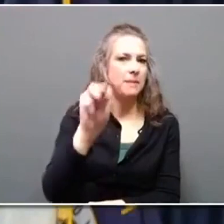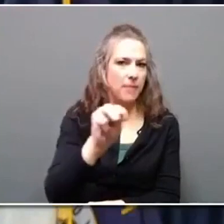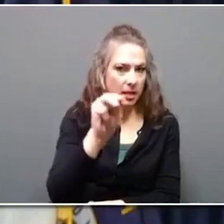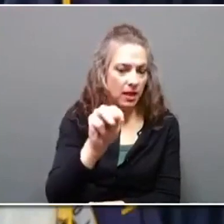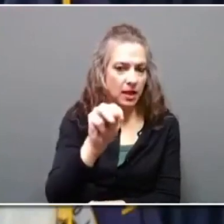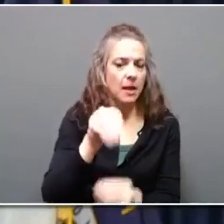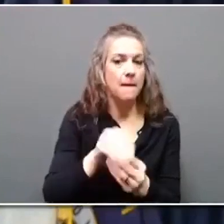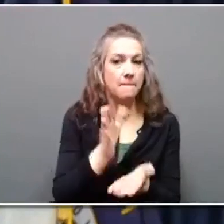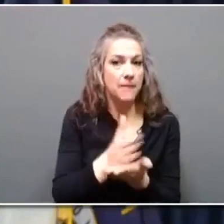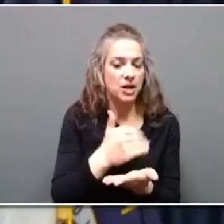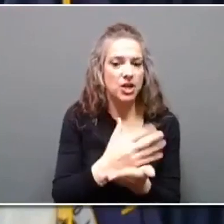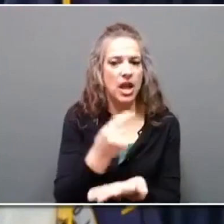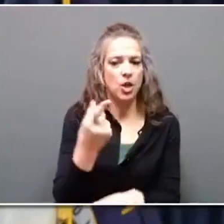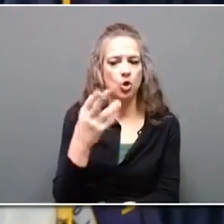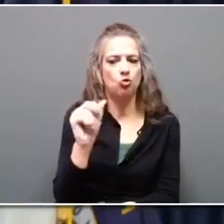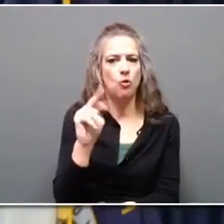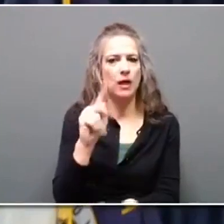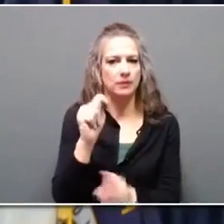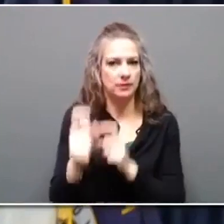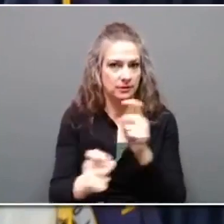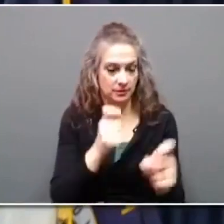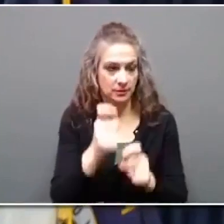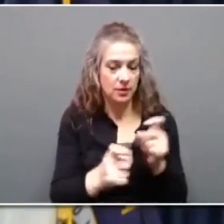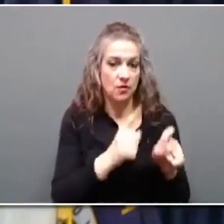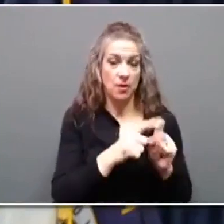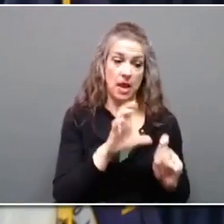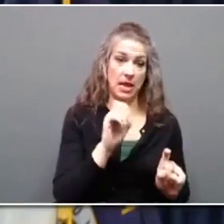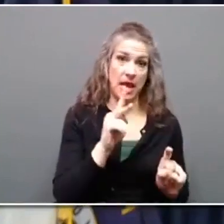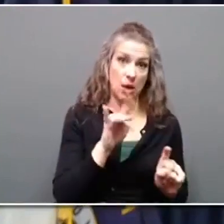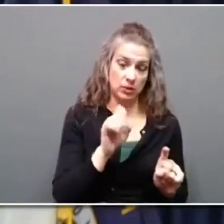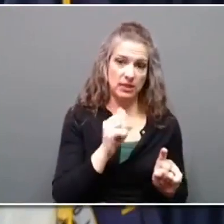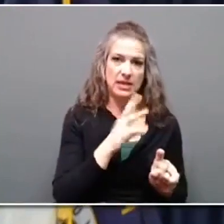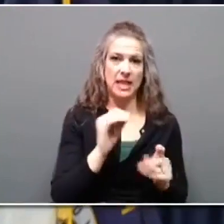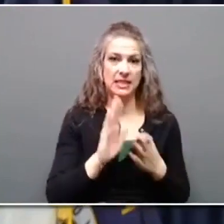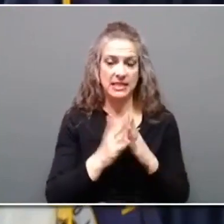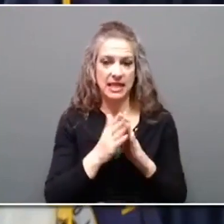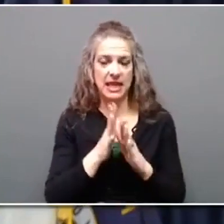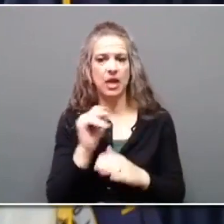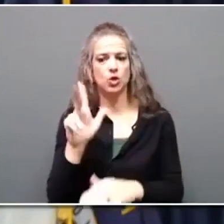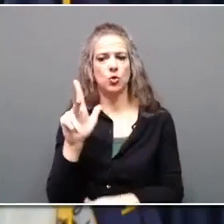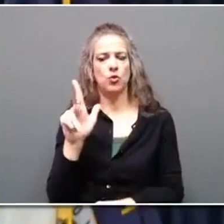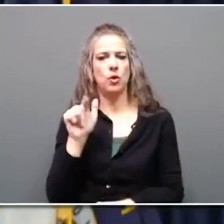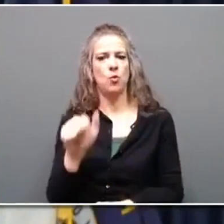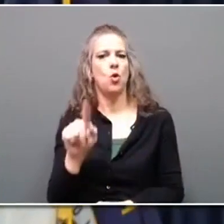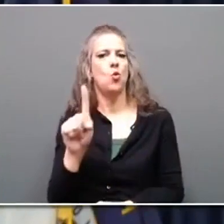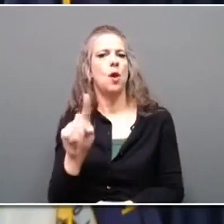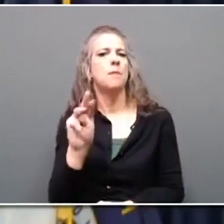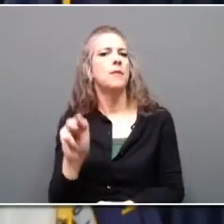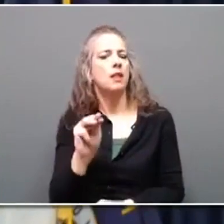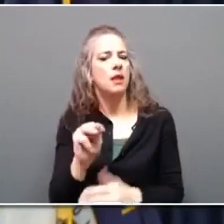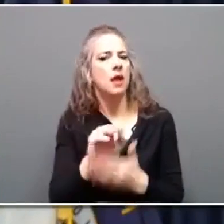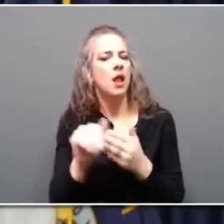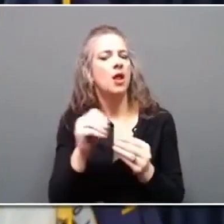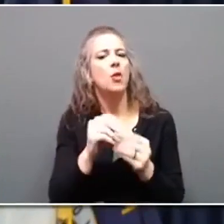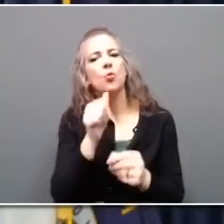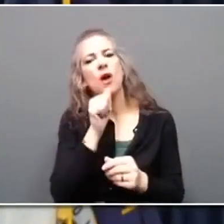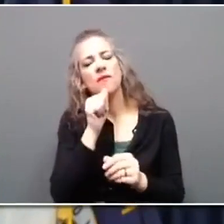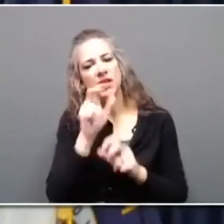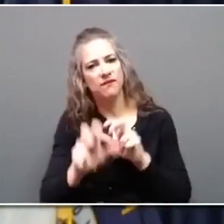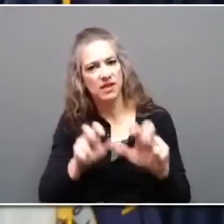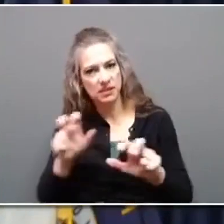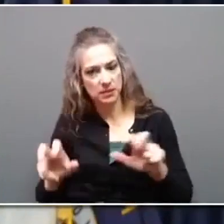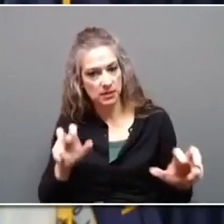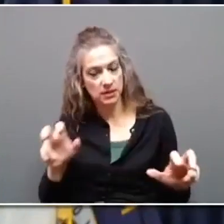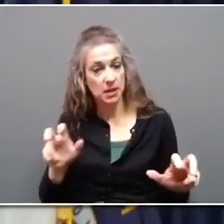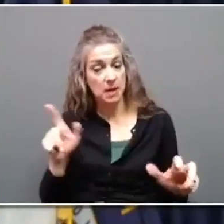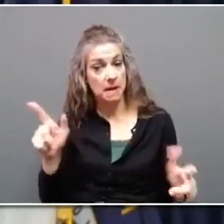budget and grant contributions from counties and cities and $23.1 million in private investments, matched